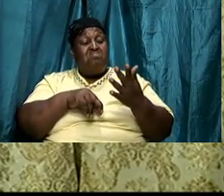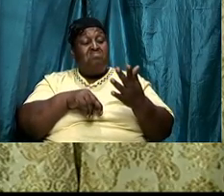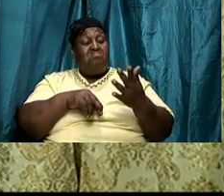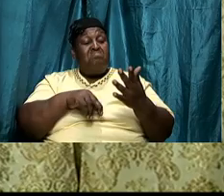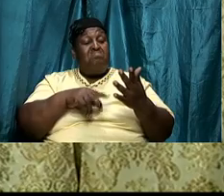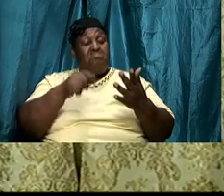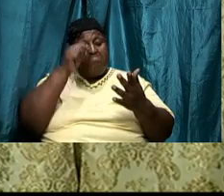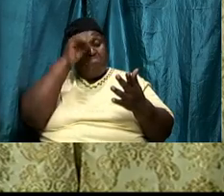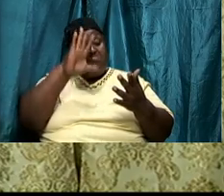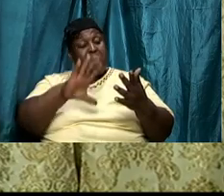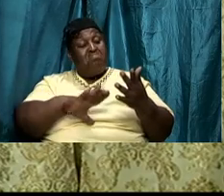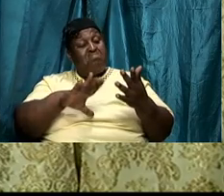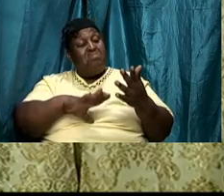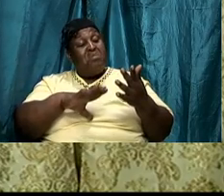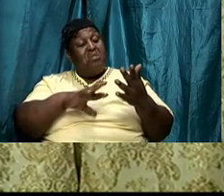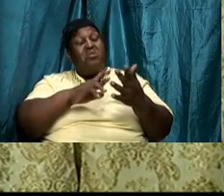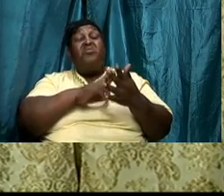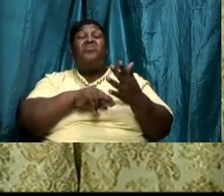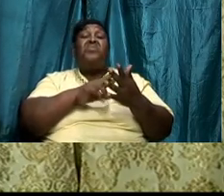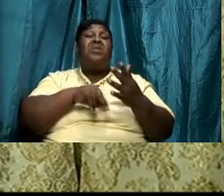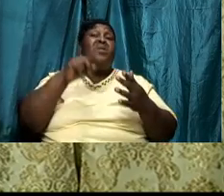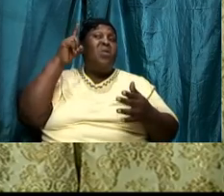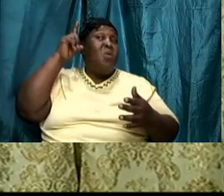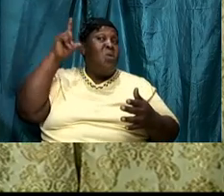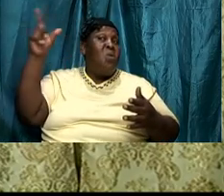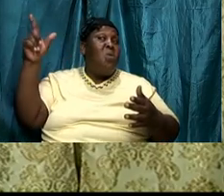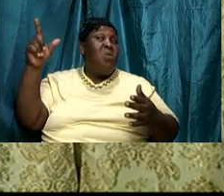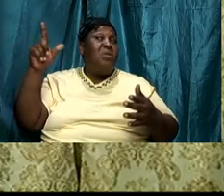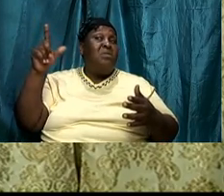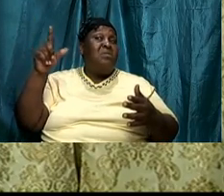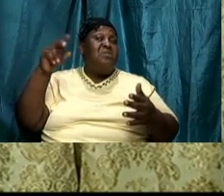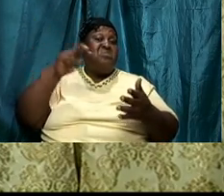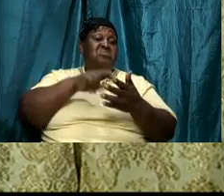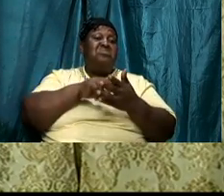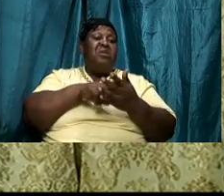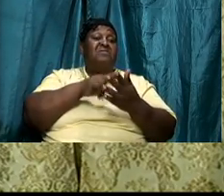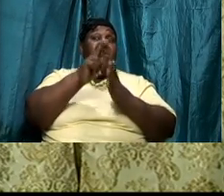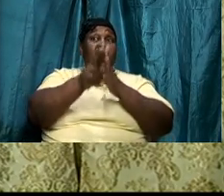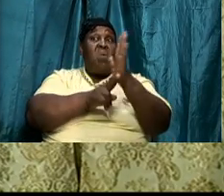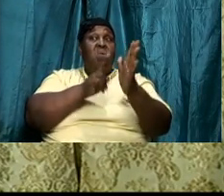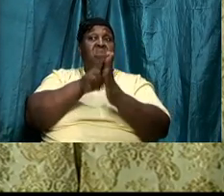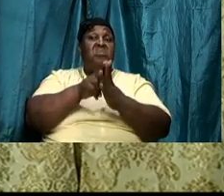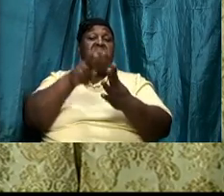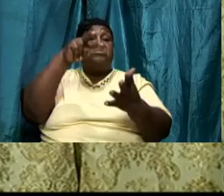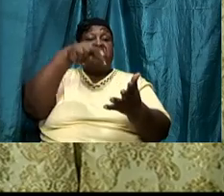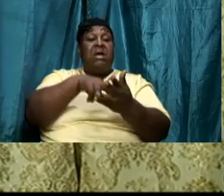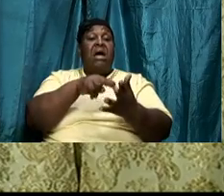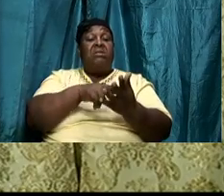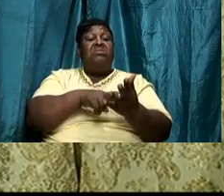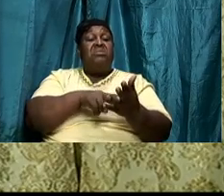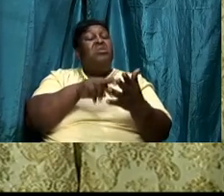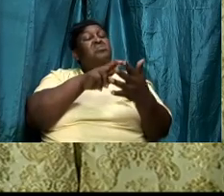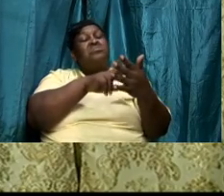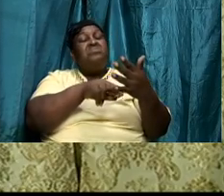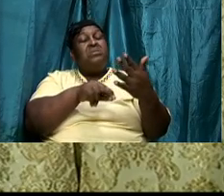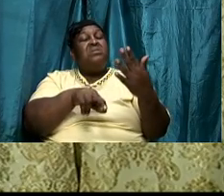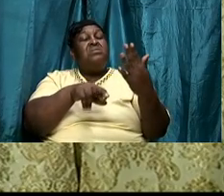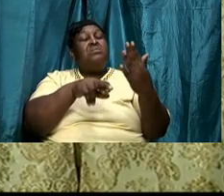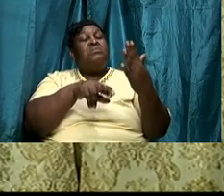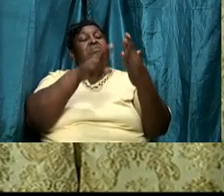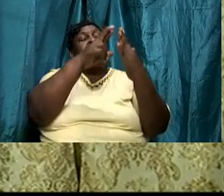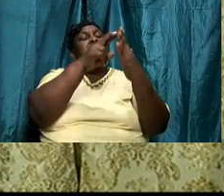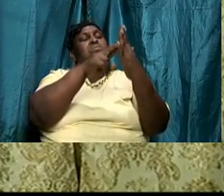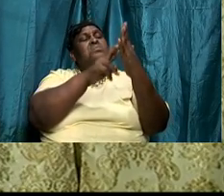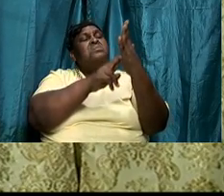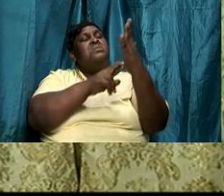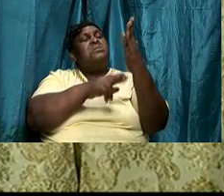hours with the scroll in their hand just reading and there is something about the word it has a way that it